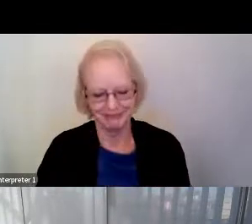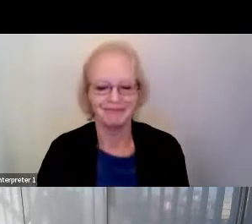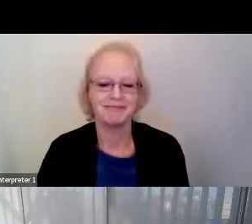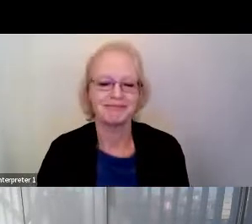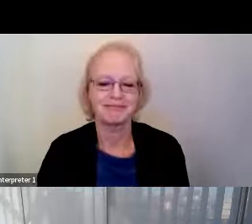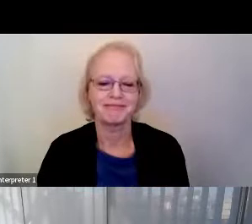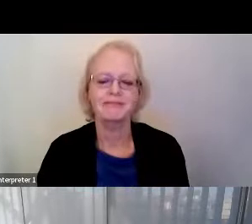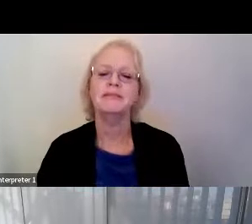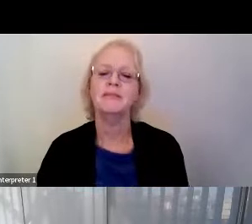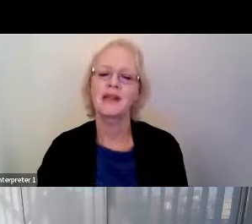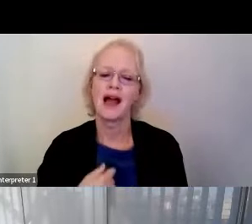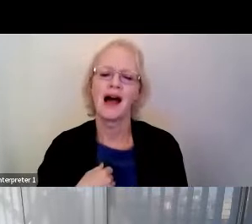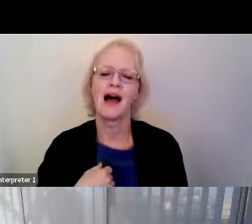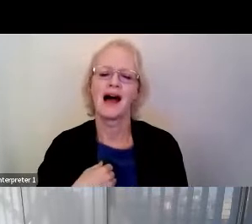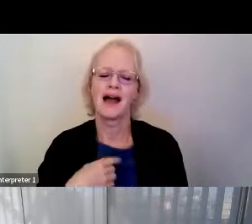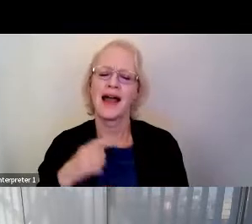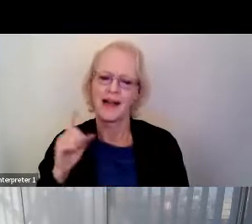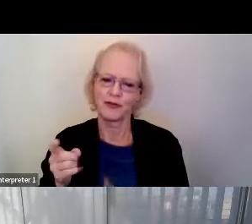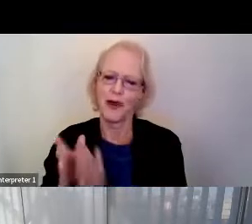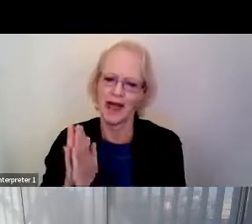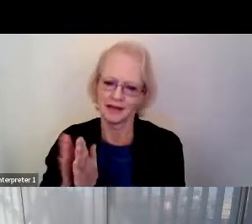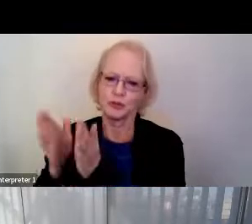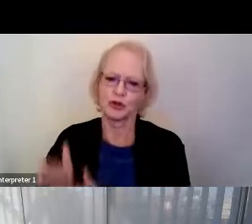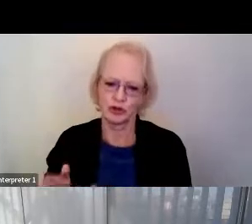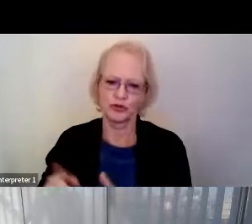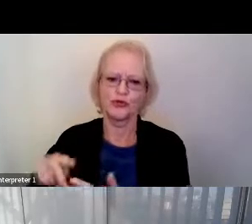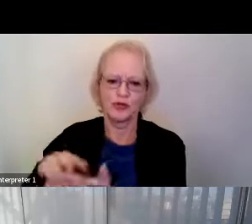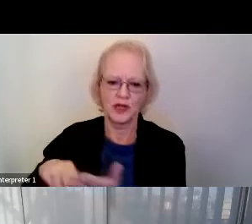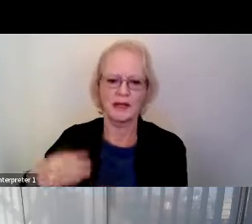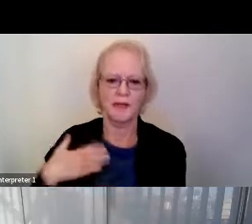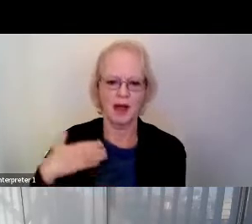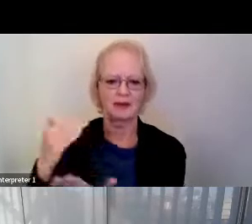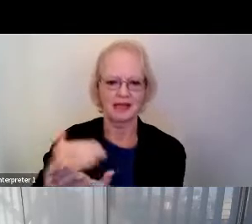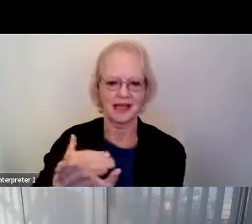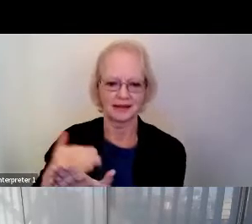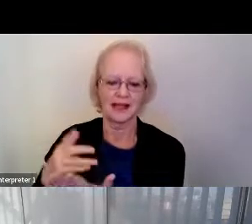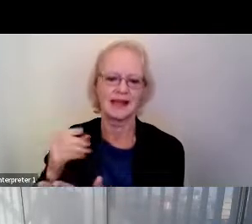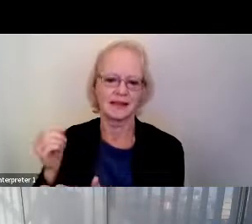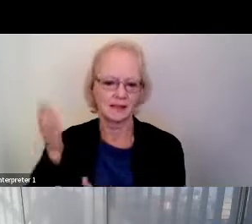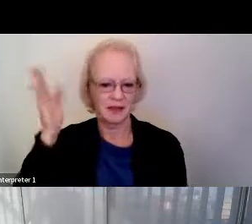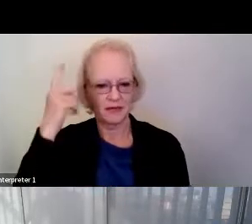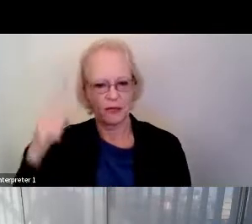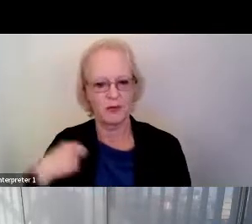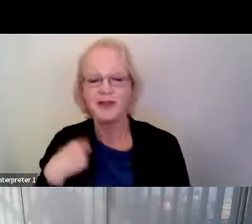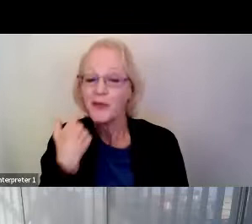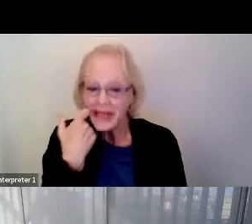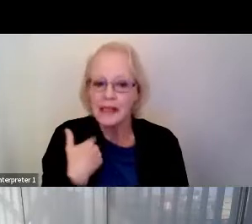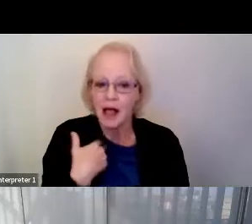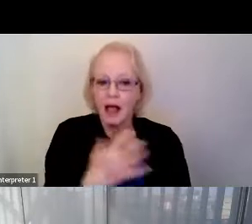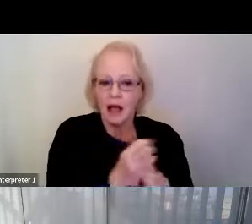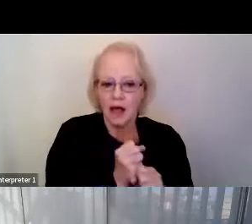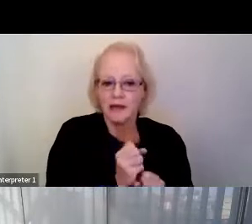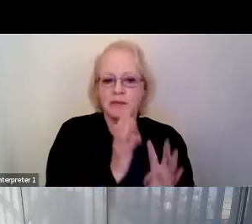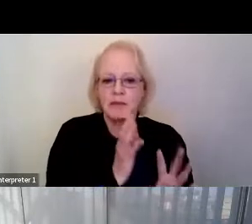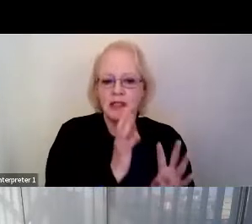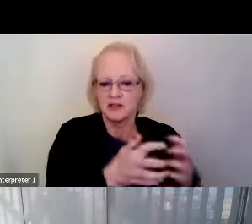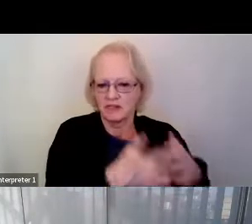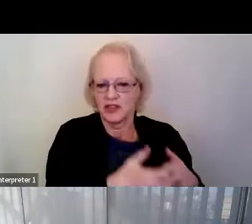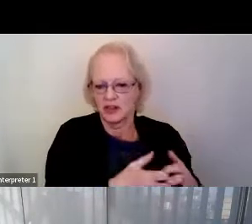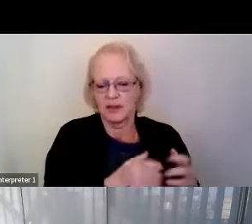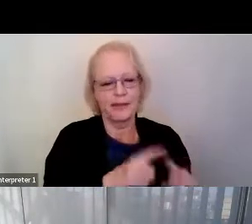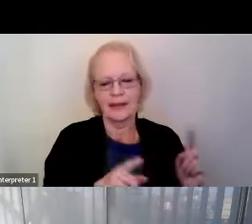I have to get someone to read my text and speak for me. I only recently got a speech-generating device, but it sounds terrible.